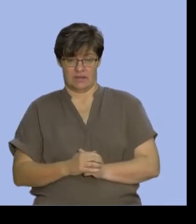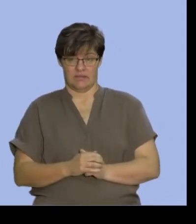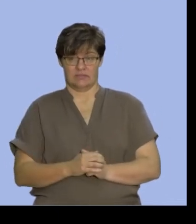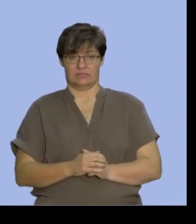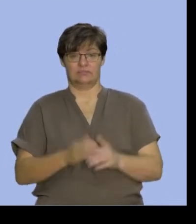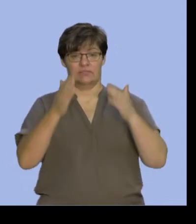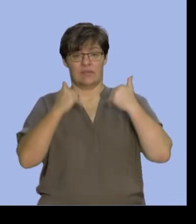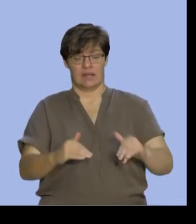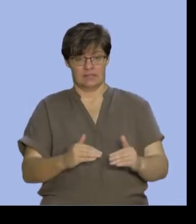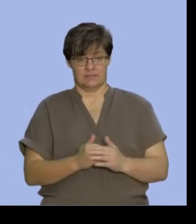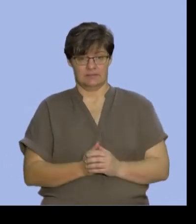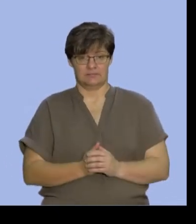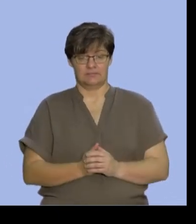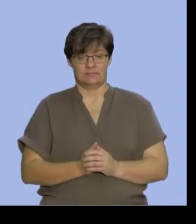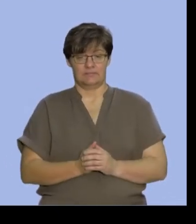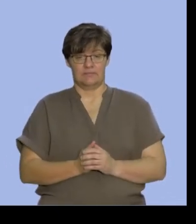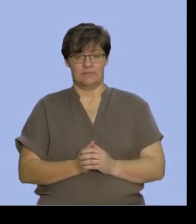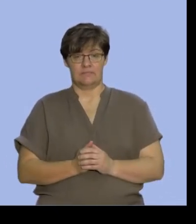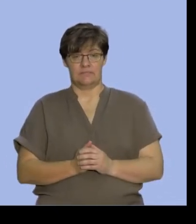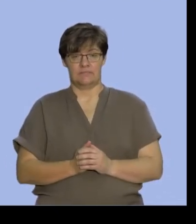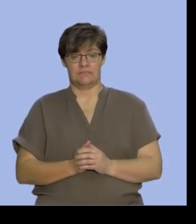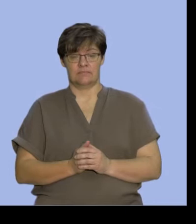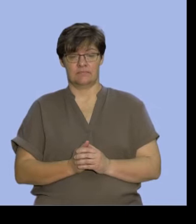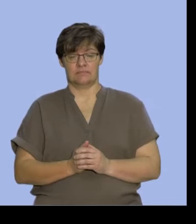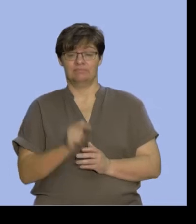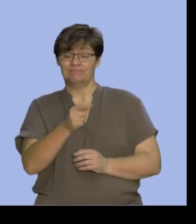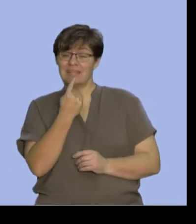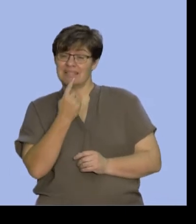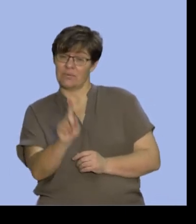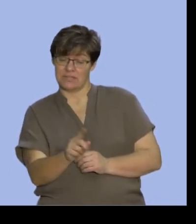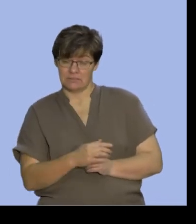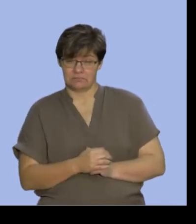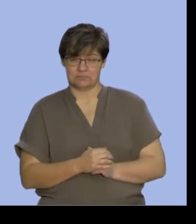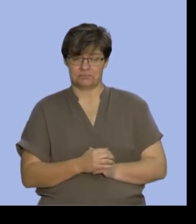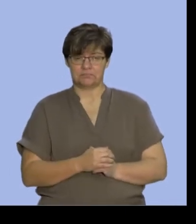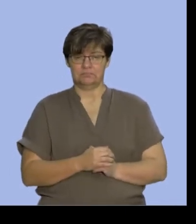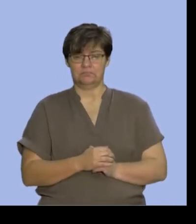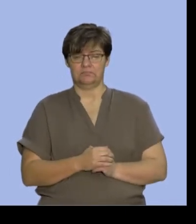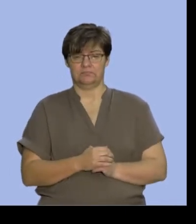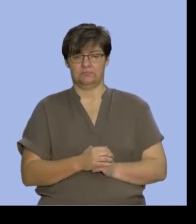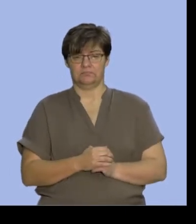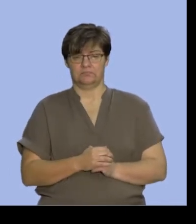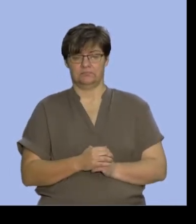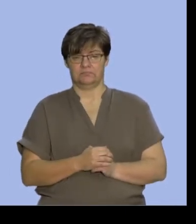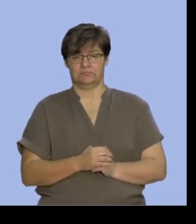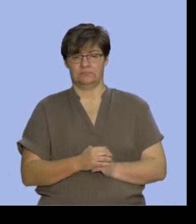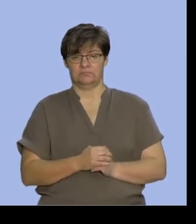next part of the question. The next part of the question says that we are asked to find